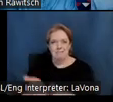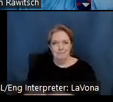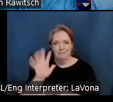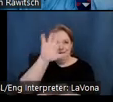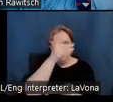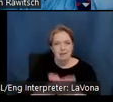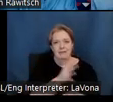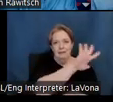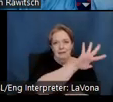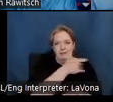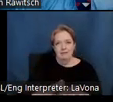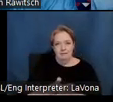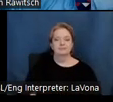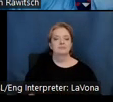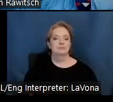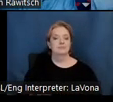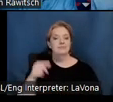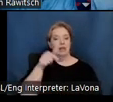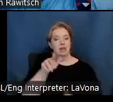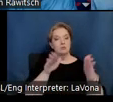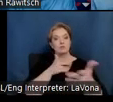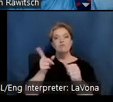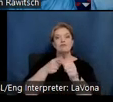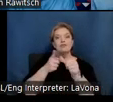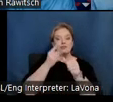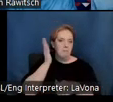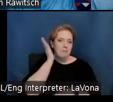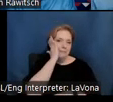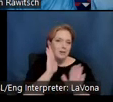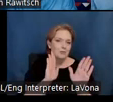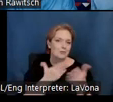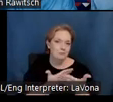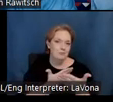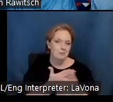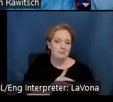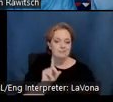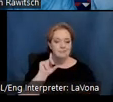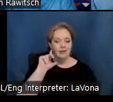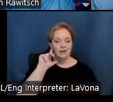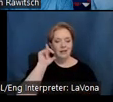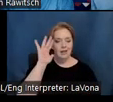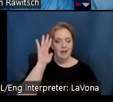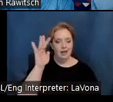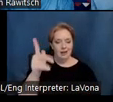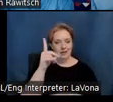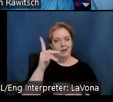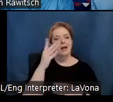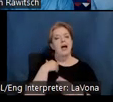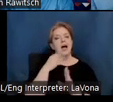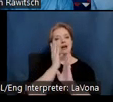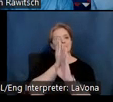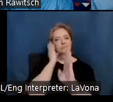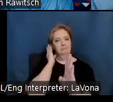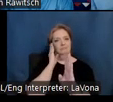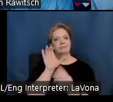This room began as a bedroom, which was later divided down the middle with a curtain, one side for